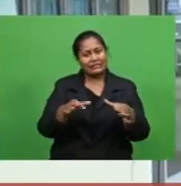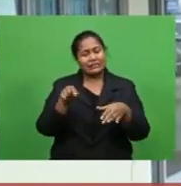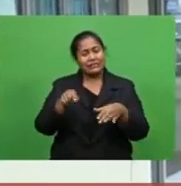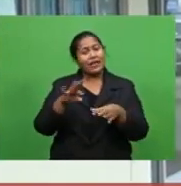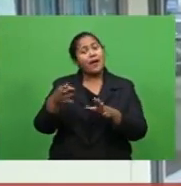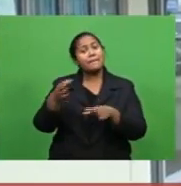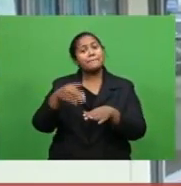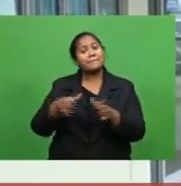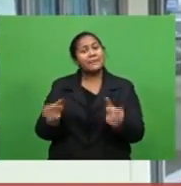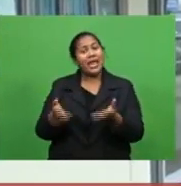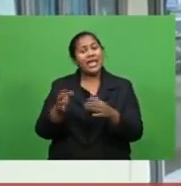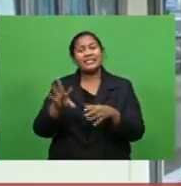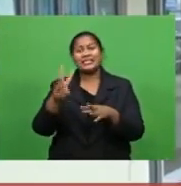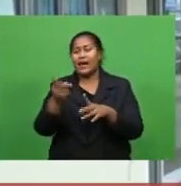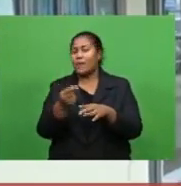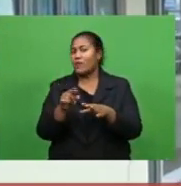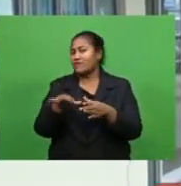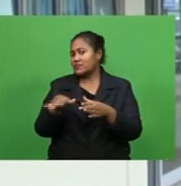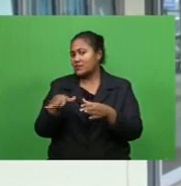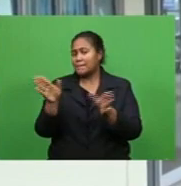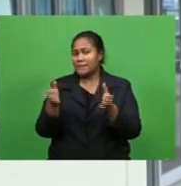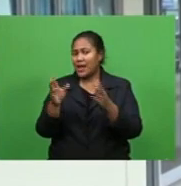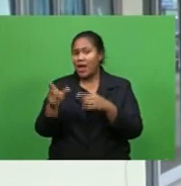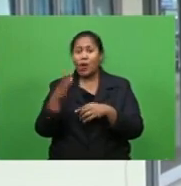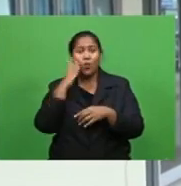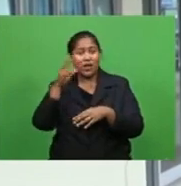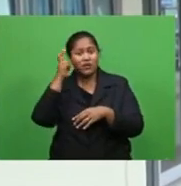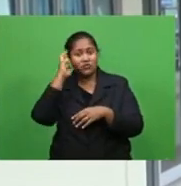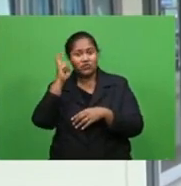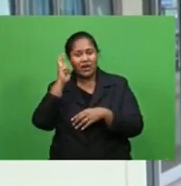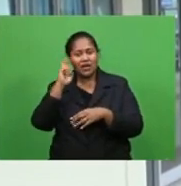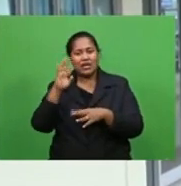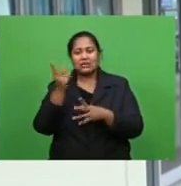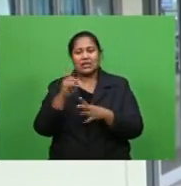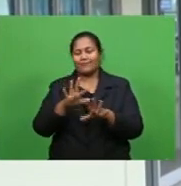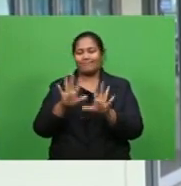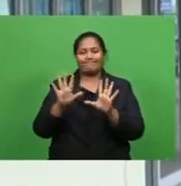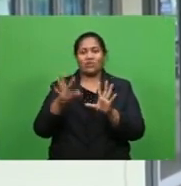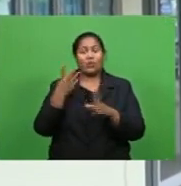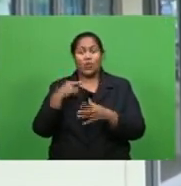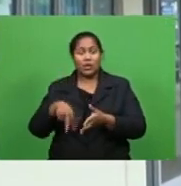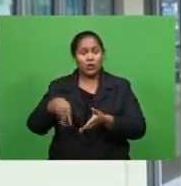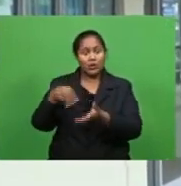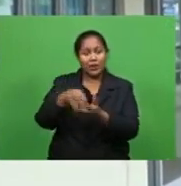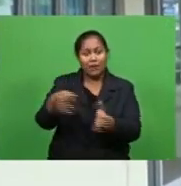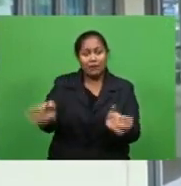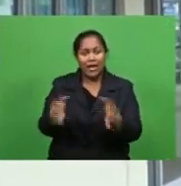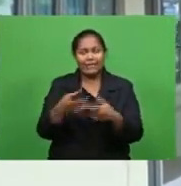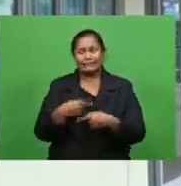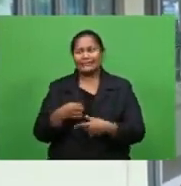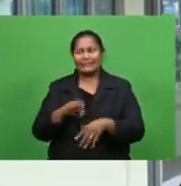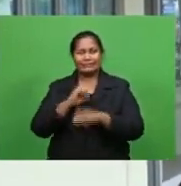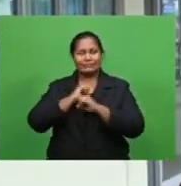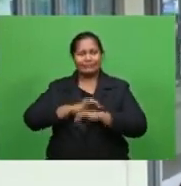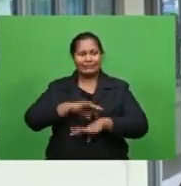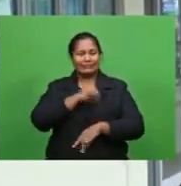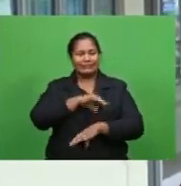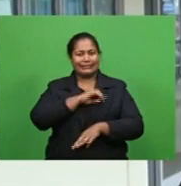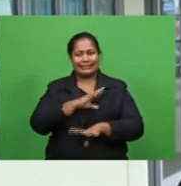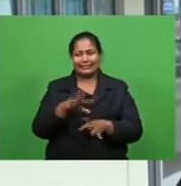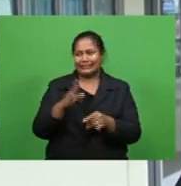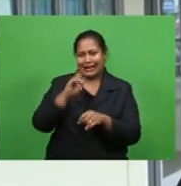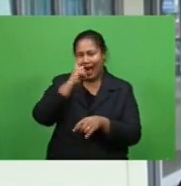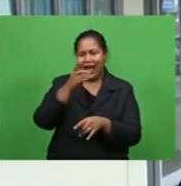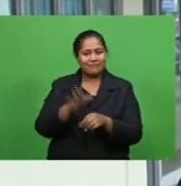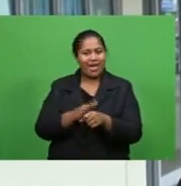players some of the players when they are in the training they are pretty good but when they are seen in the field to play they lose their confidence the decision makings